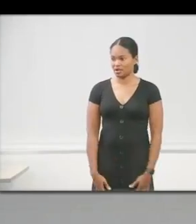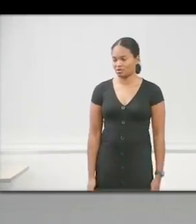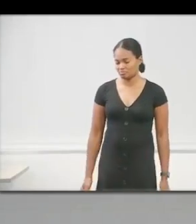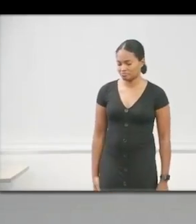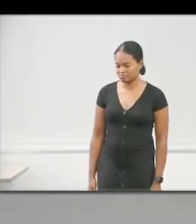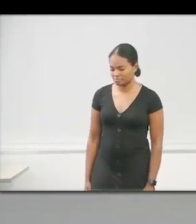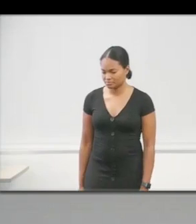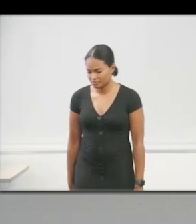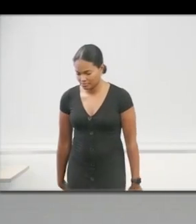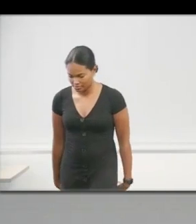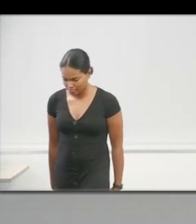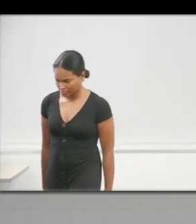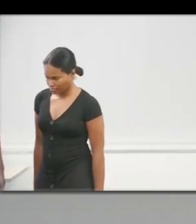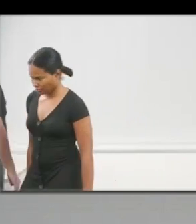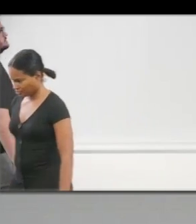Just to put things in perspective,